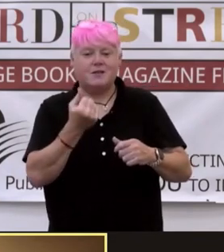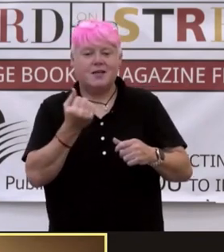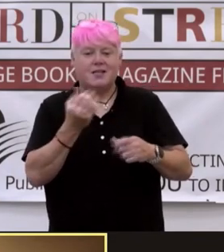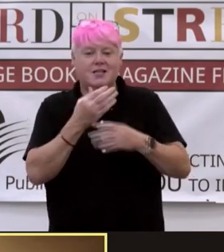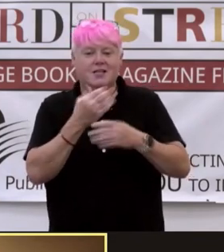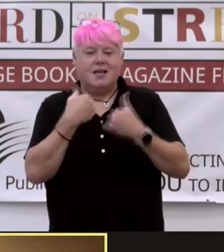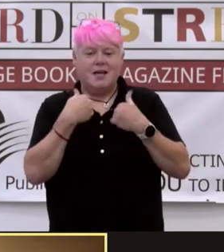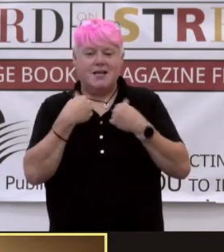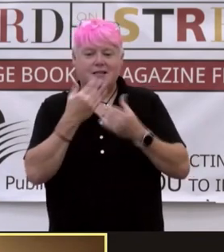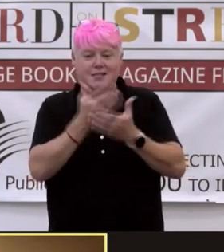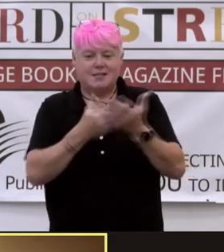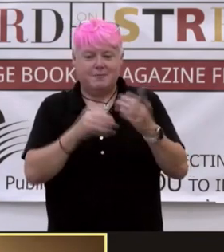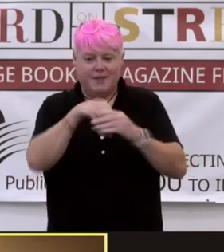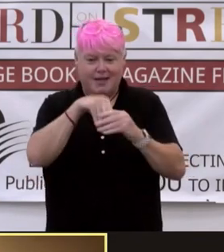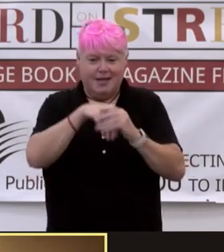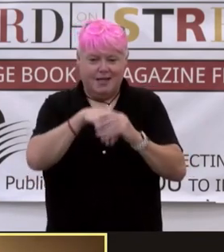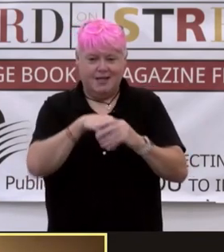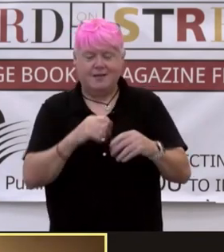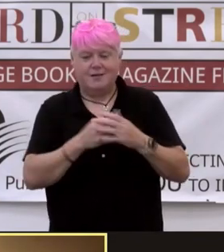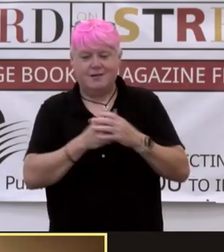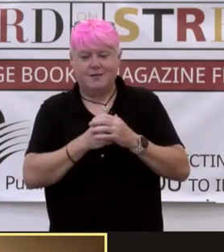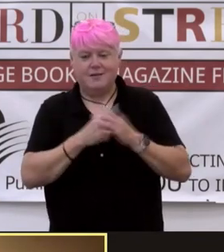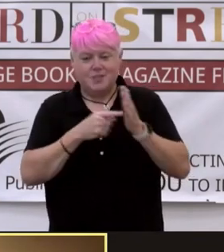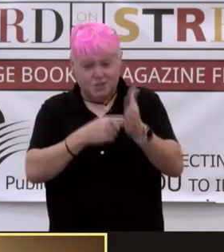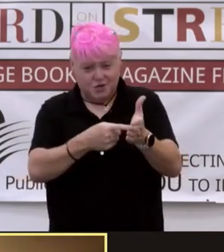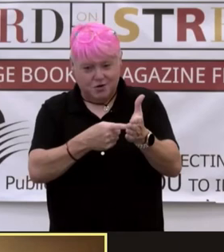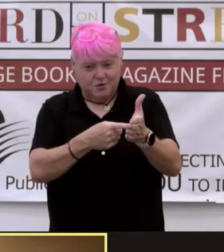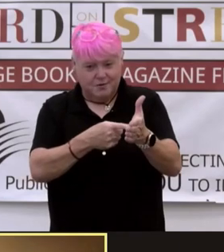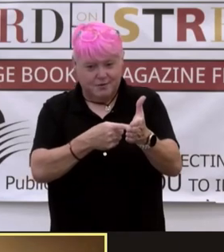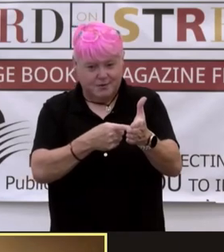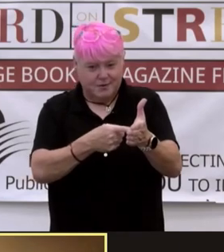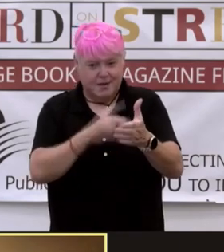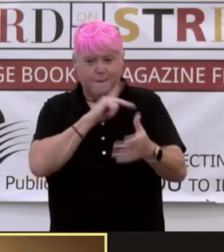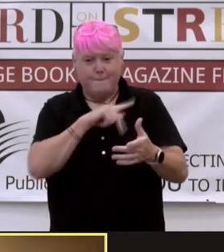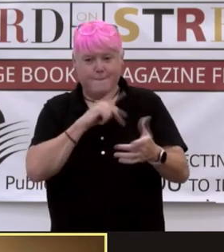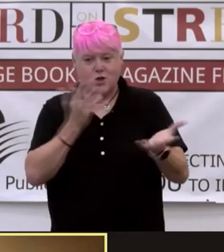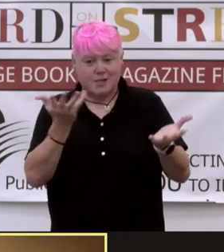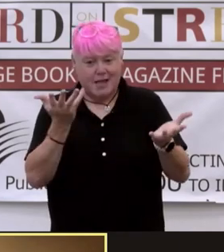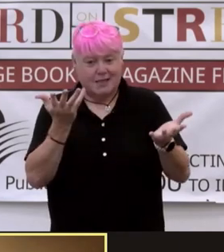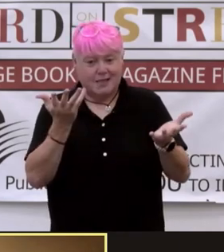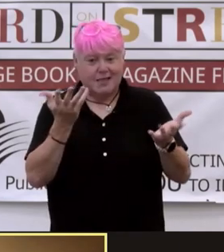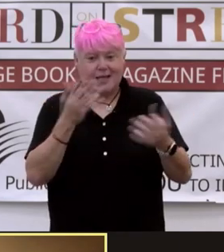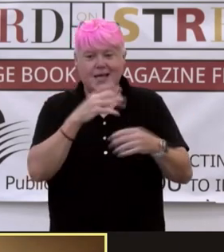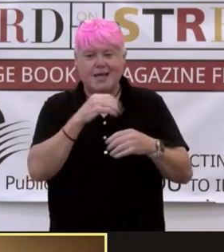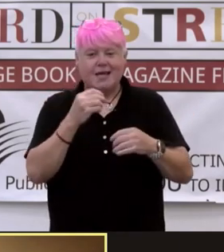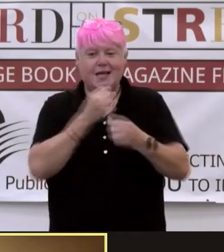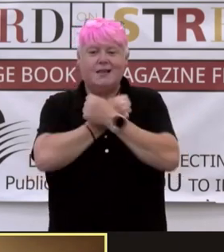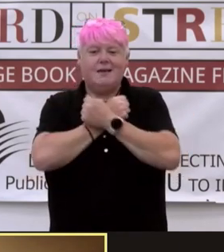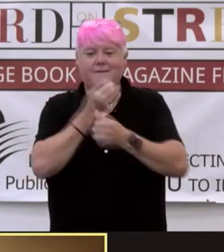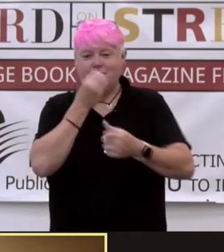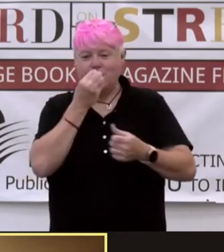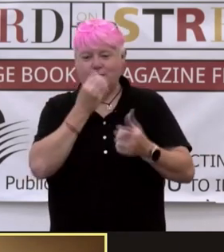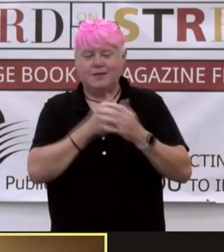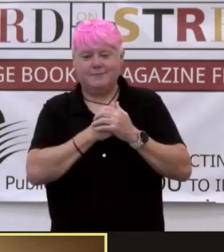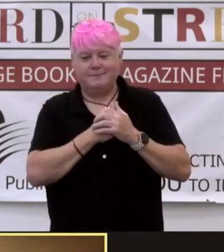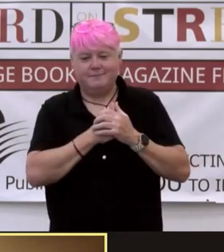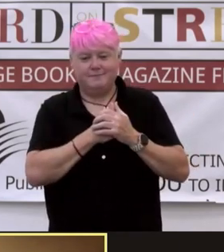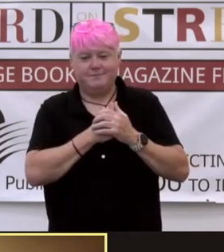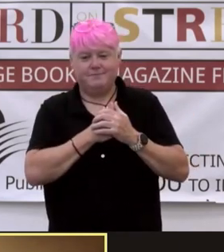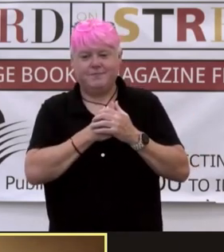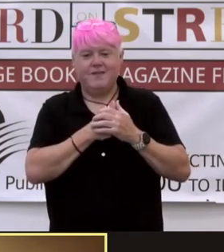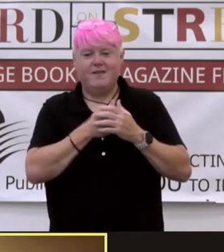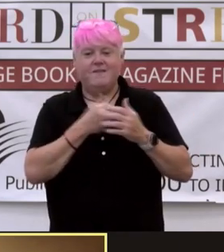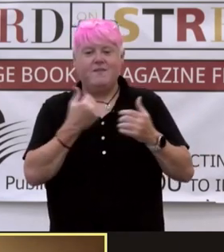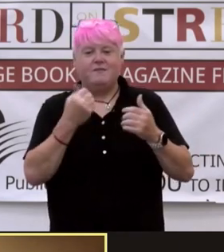So that was one of my ways to showcase personality. Plus Gulab Jamun, which I don't know if you've ever had Gulab Jamun, but if you